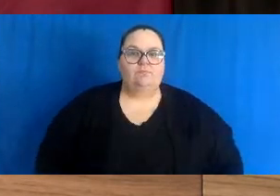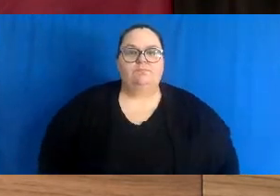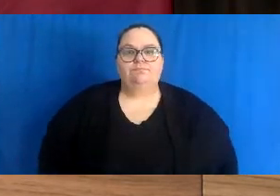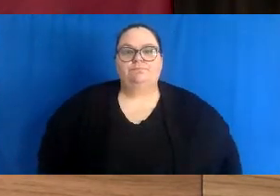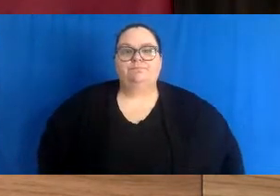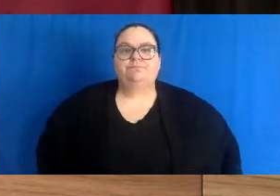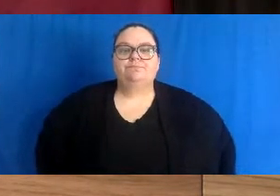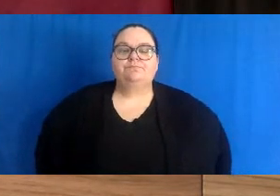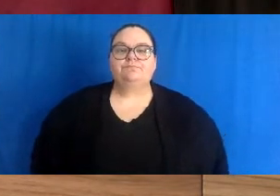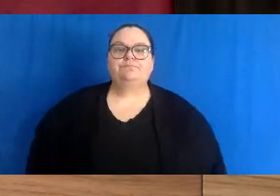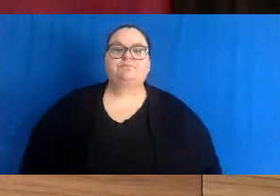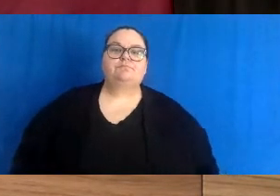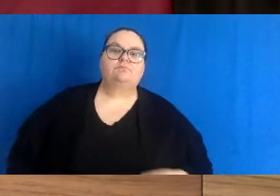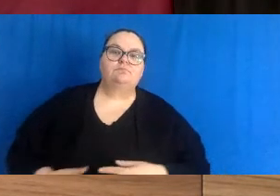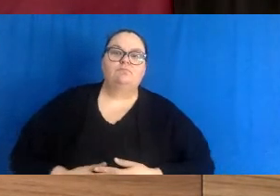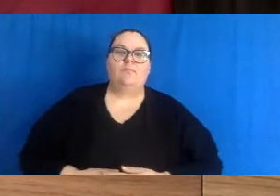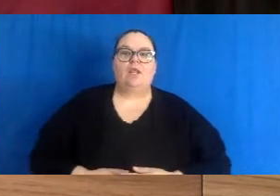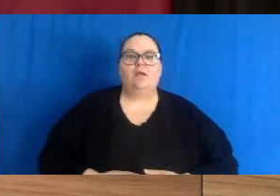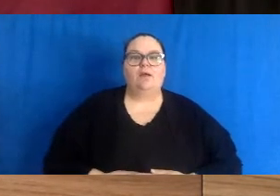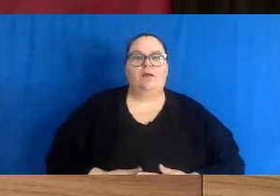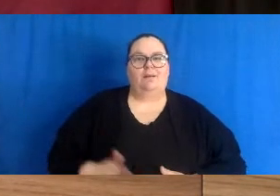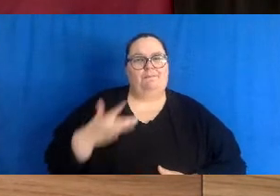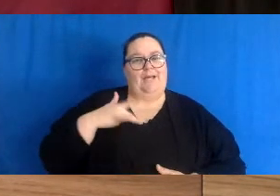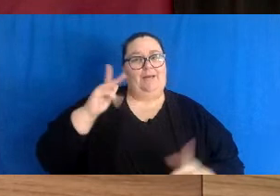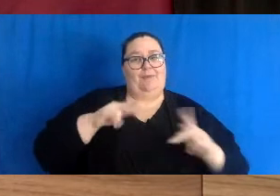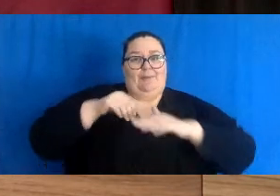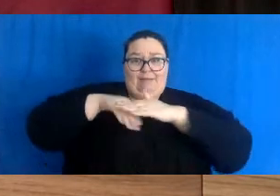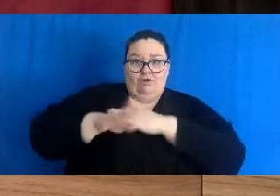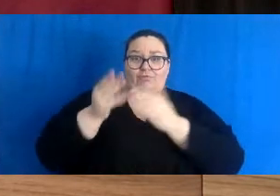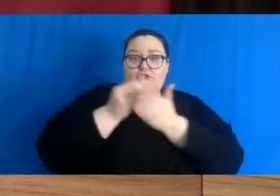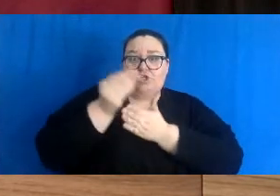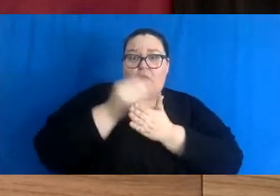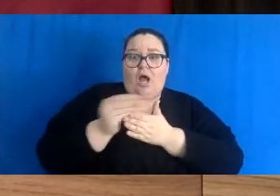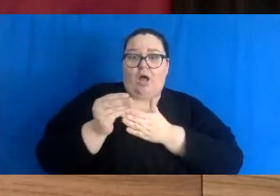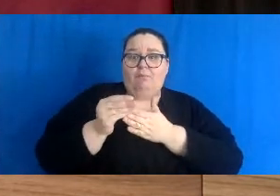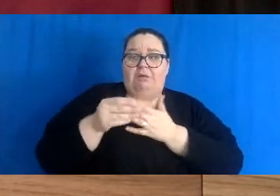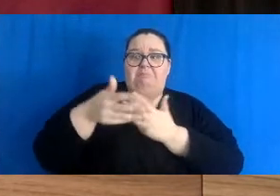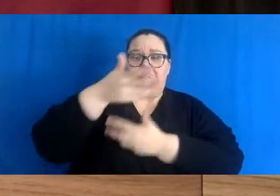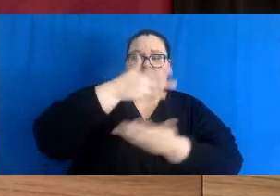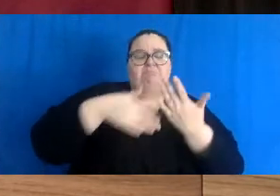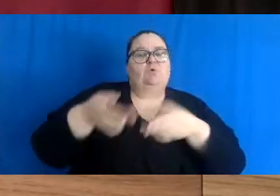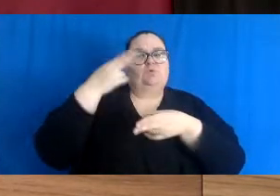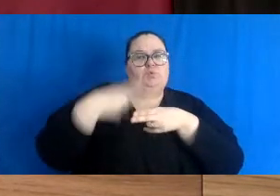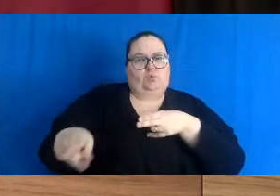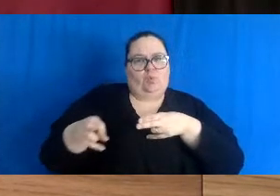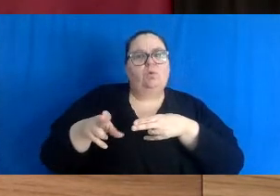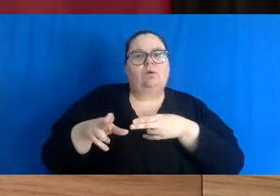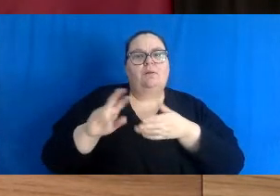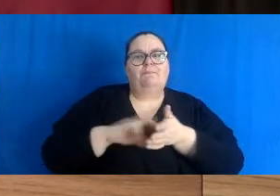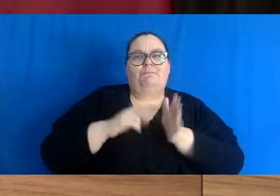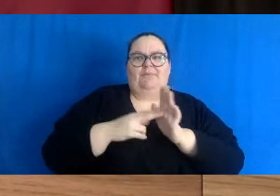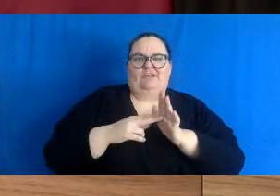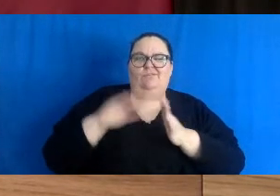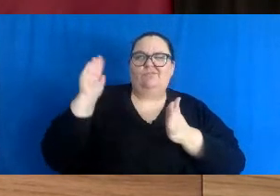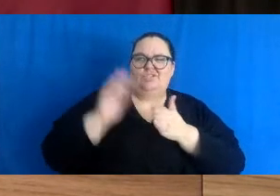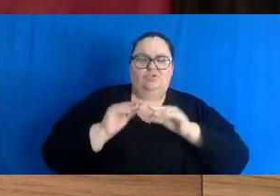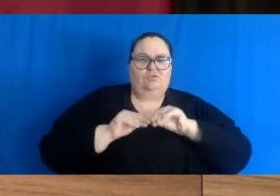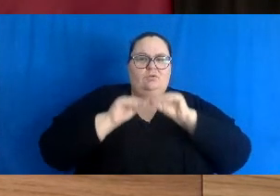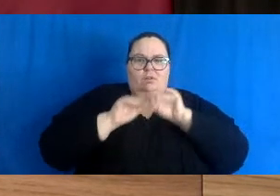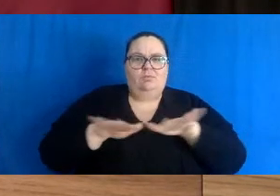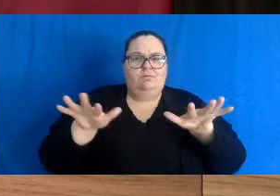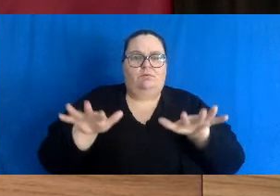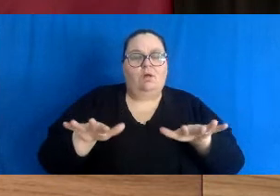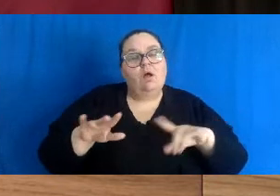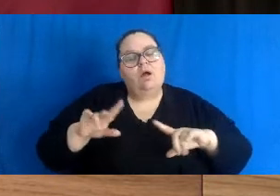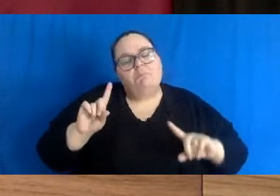Contacts during shopping are generally short in duration and in small numbers for transactions, which reduces the risk of transmission. However,